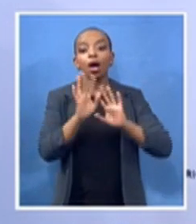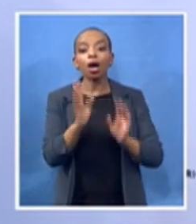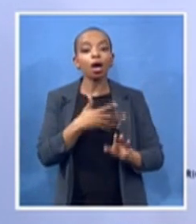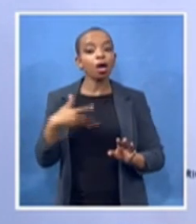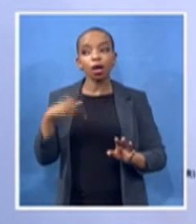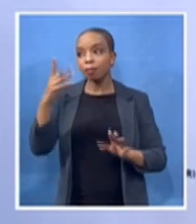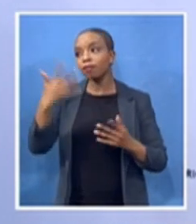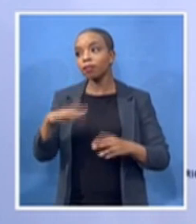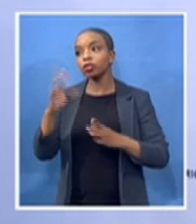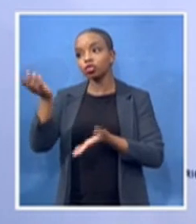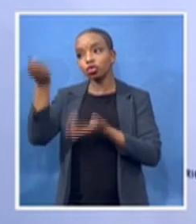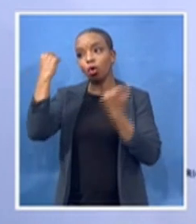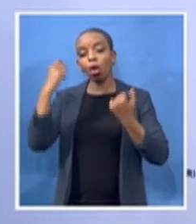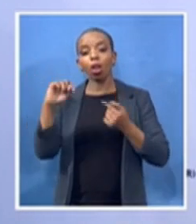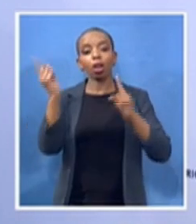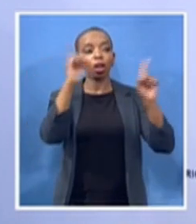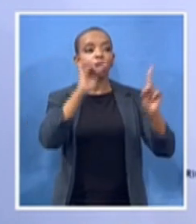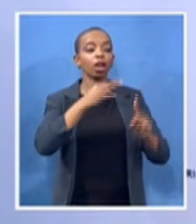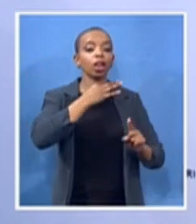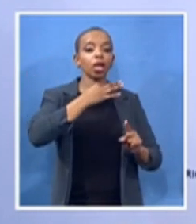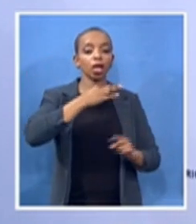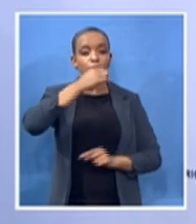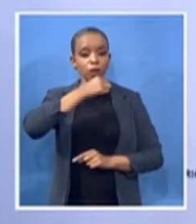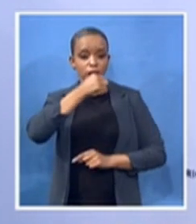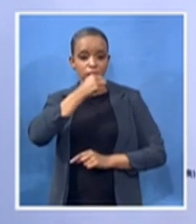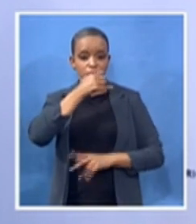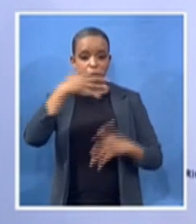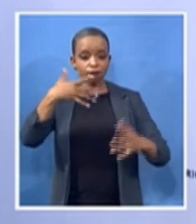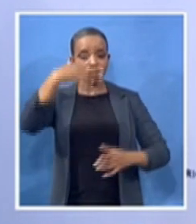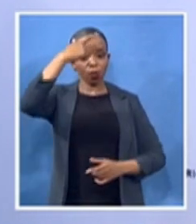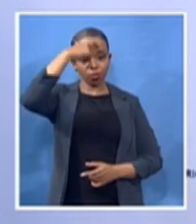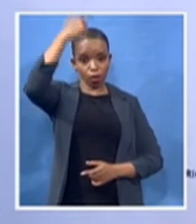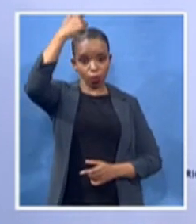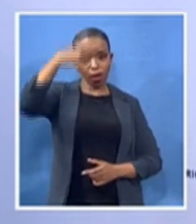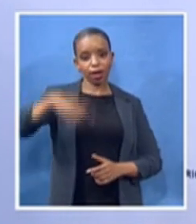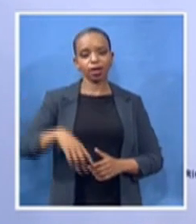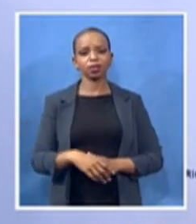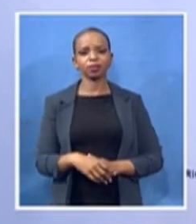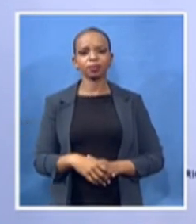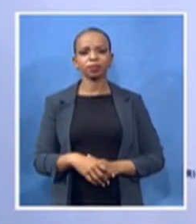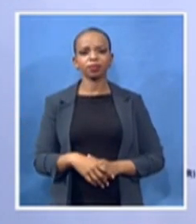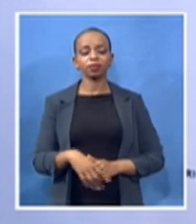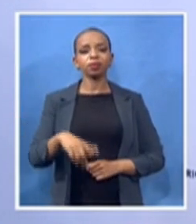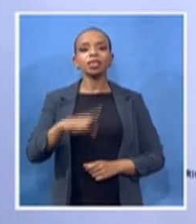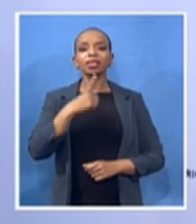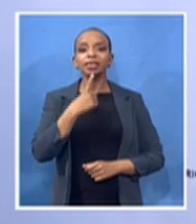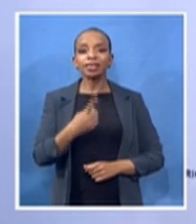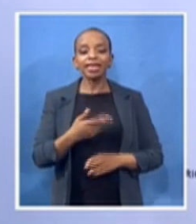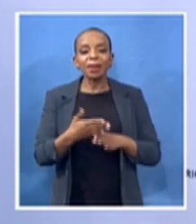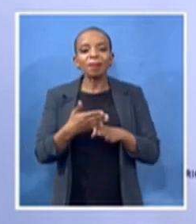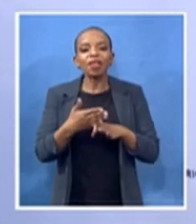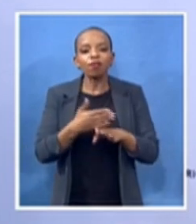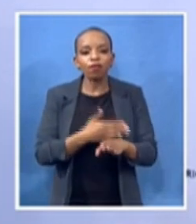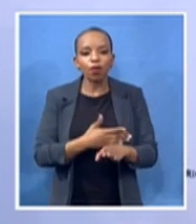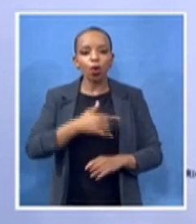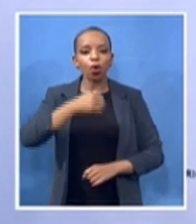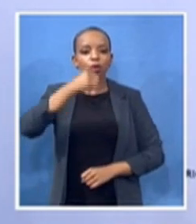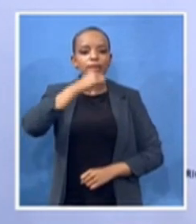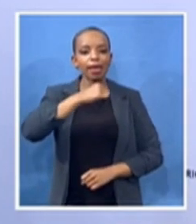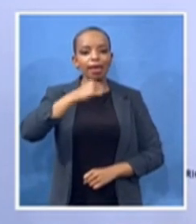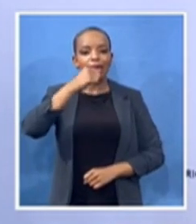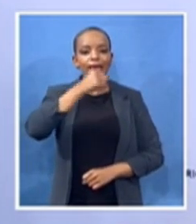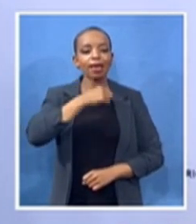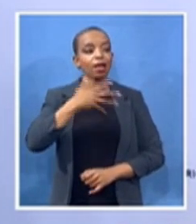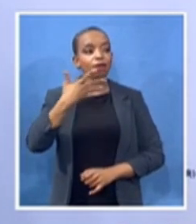she said to the Queen before they started singing, I would like my people to sit like